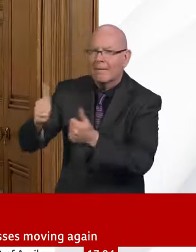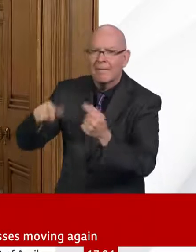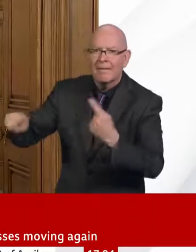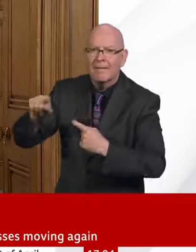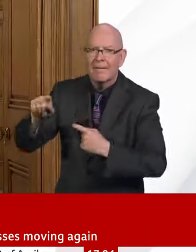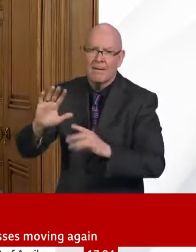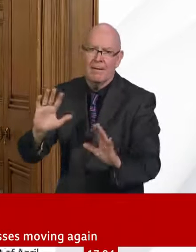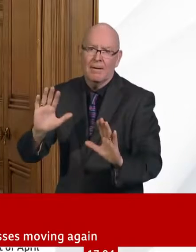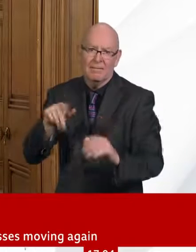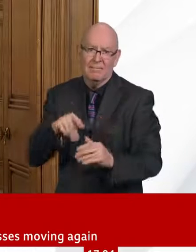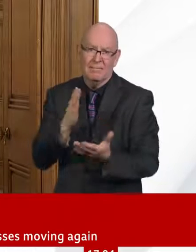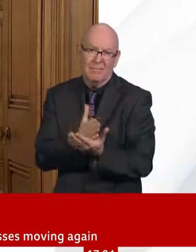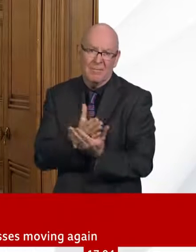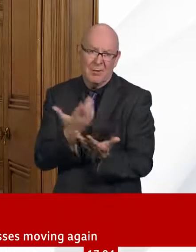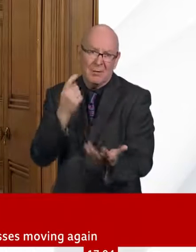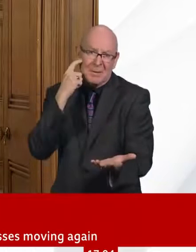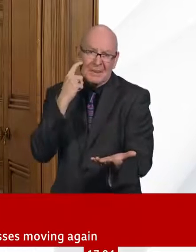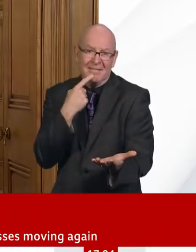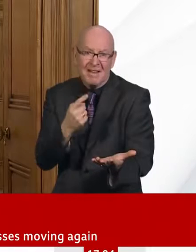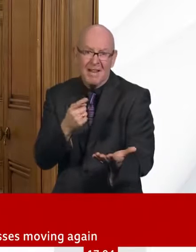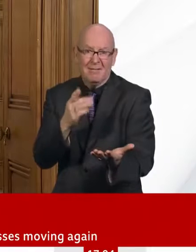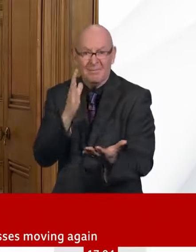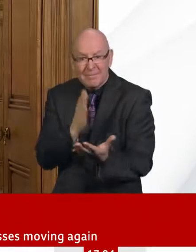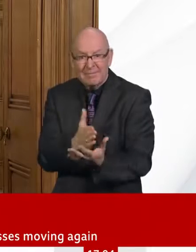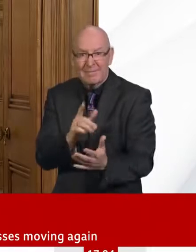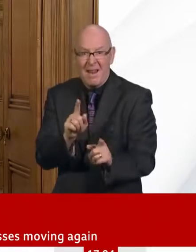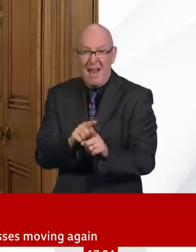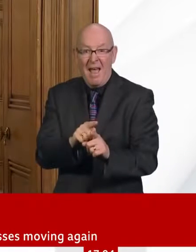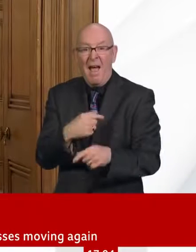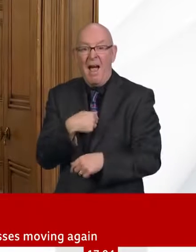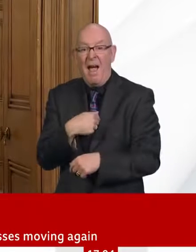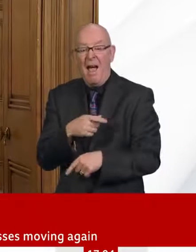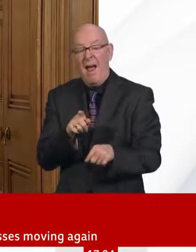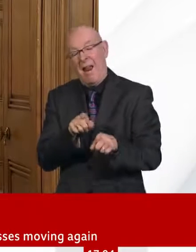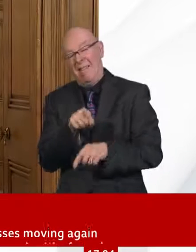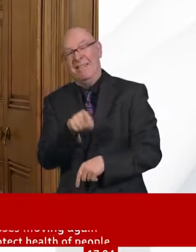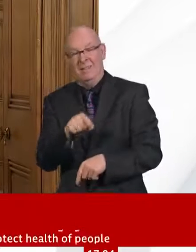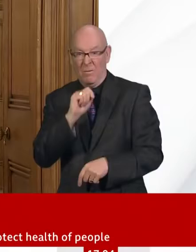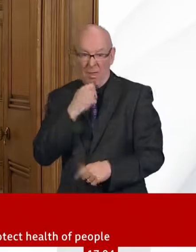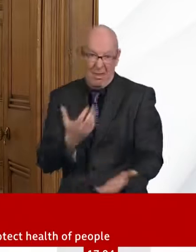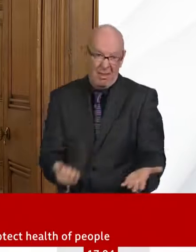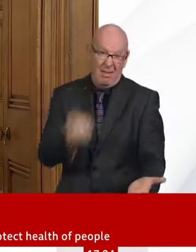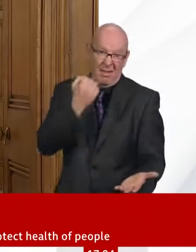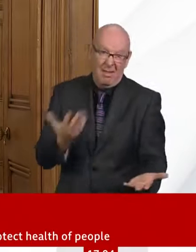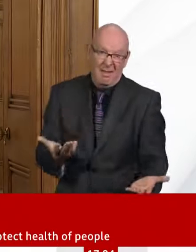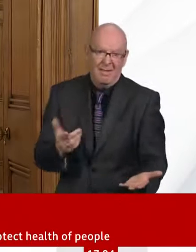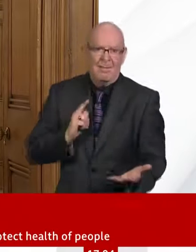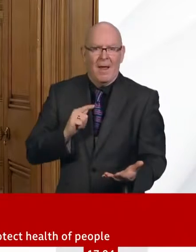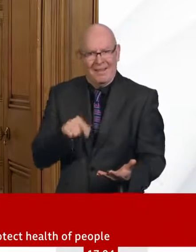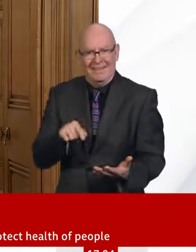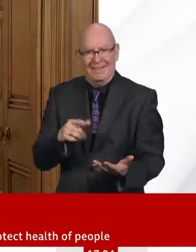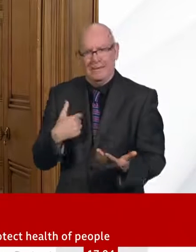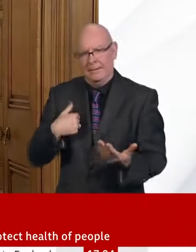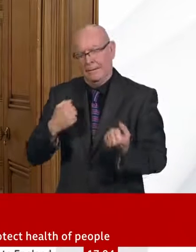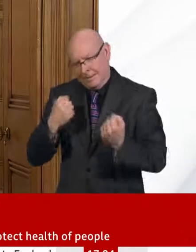of the state, but of businesses, and all of you at home as well, in a collective national effort to beat this